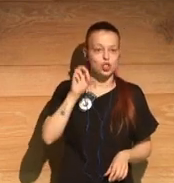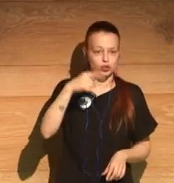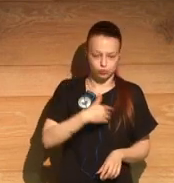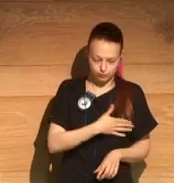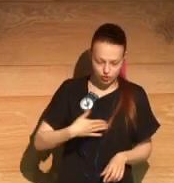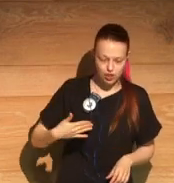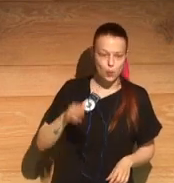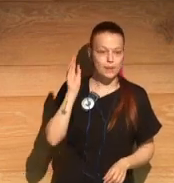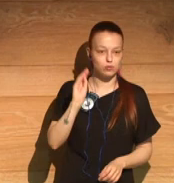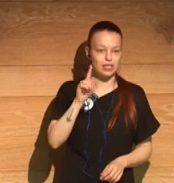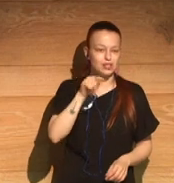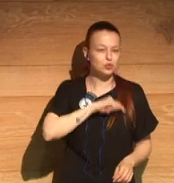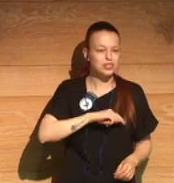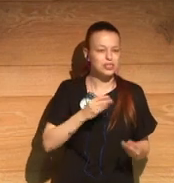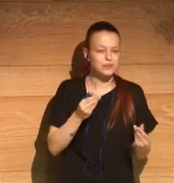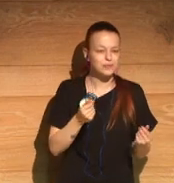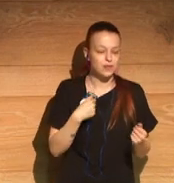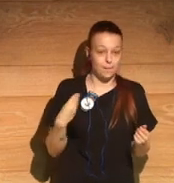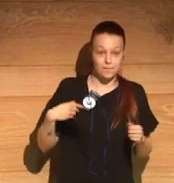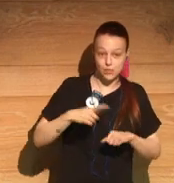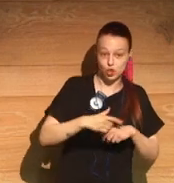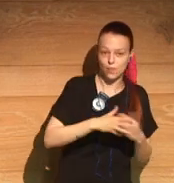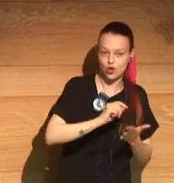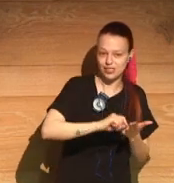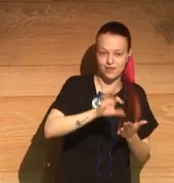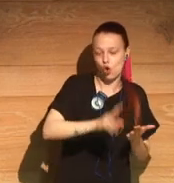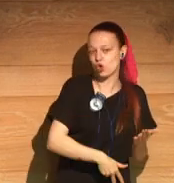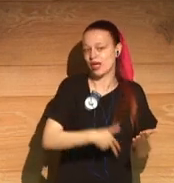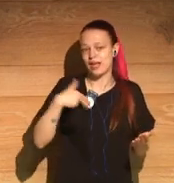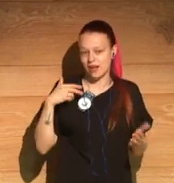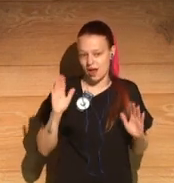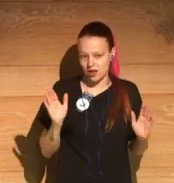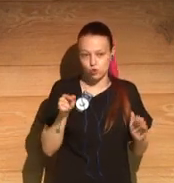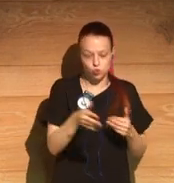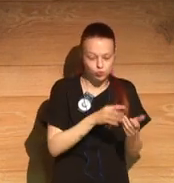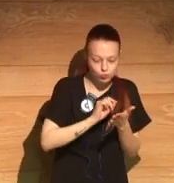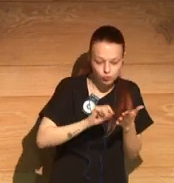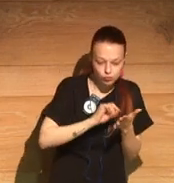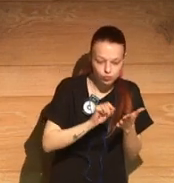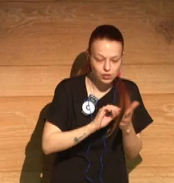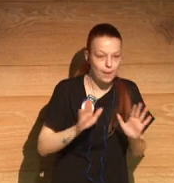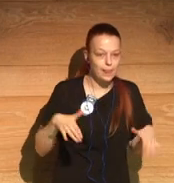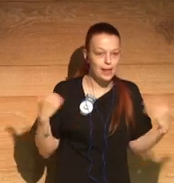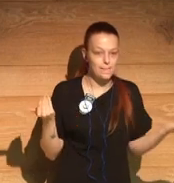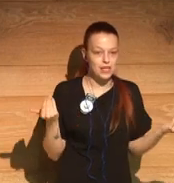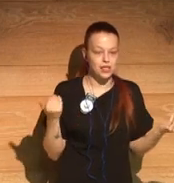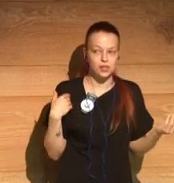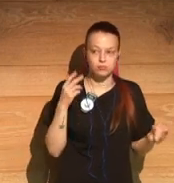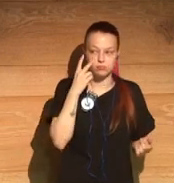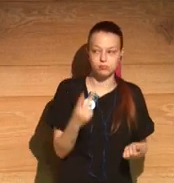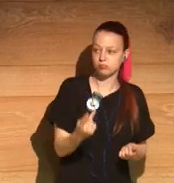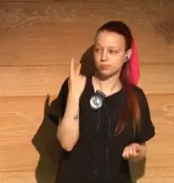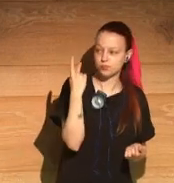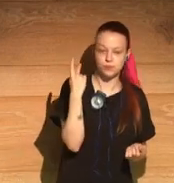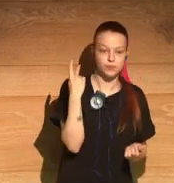when you read this novel, John, and in general, you know, when you